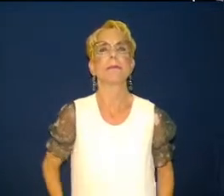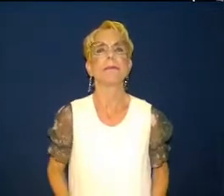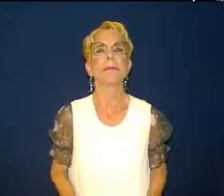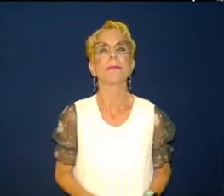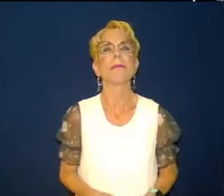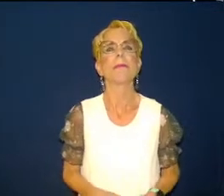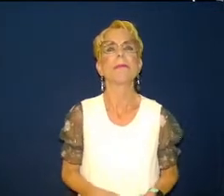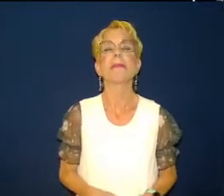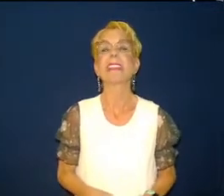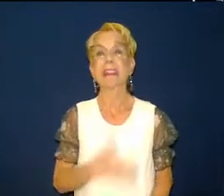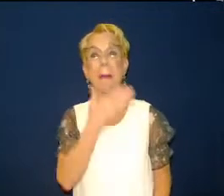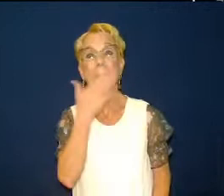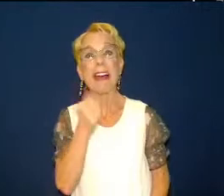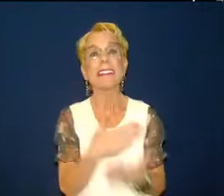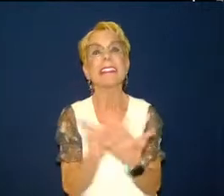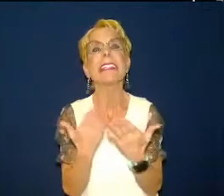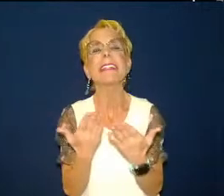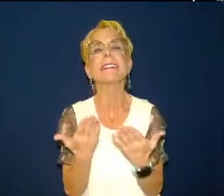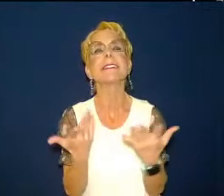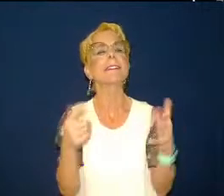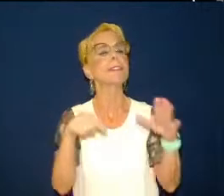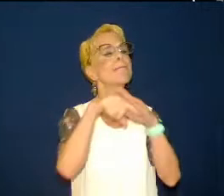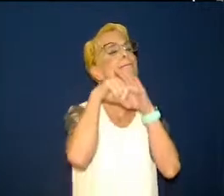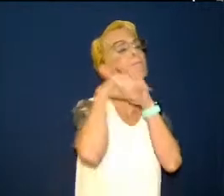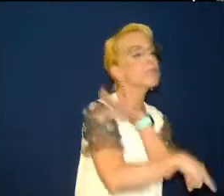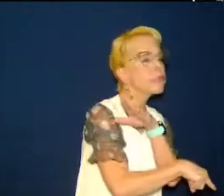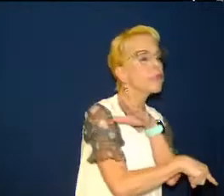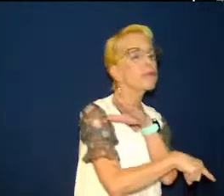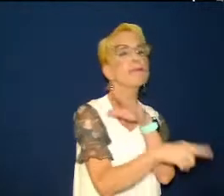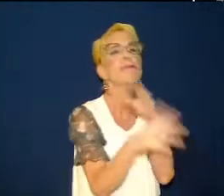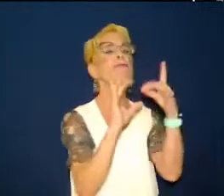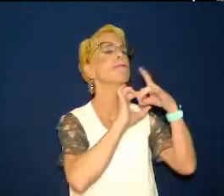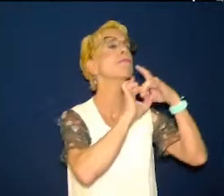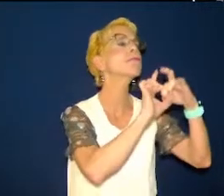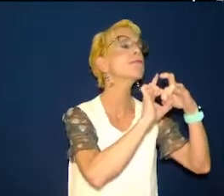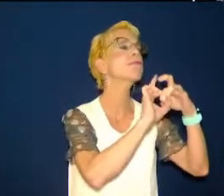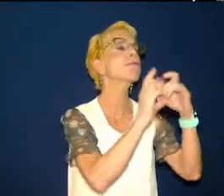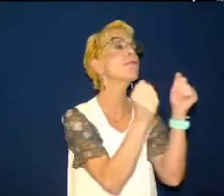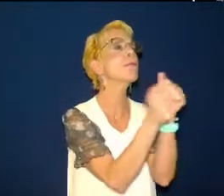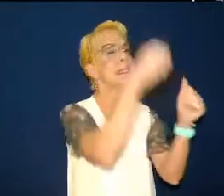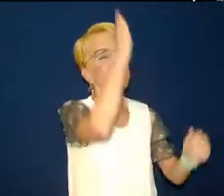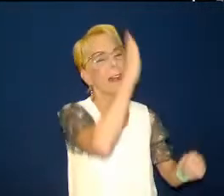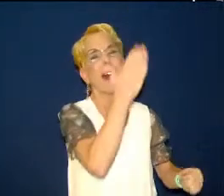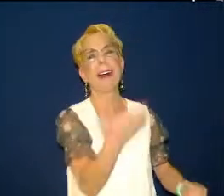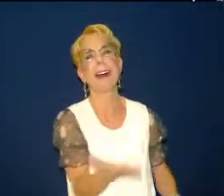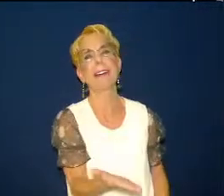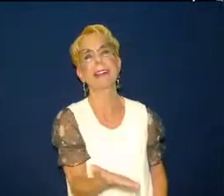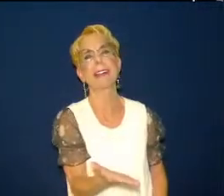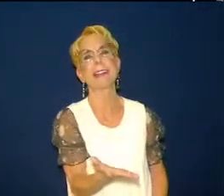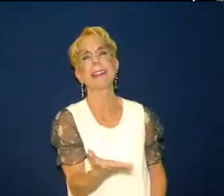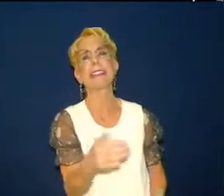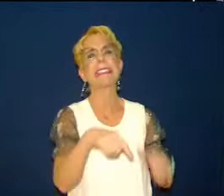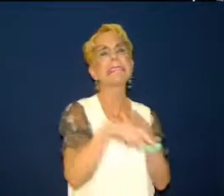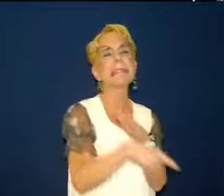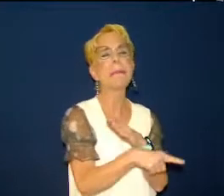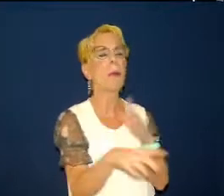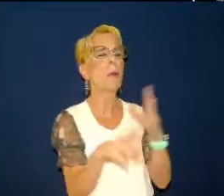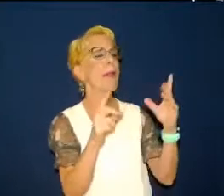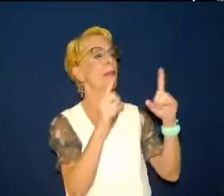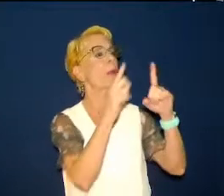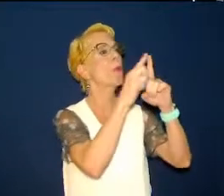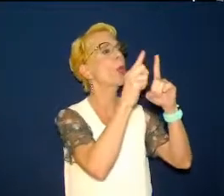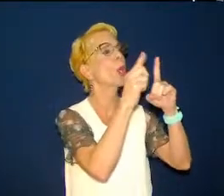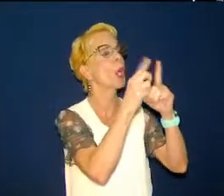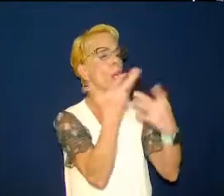the best thing i can do is to go deeper with the lord deeper with the word have the holy spirit